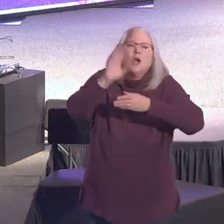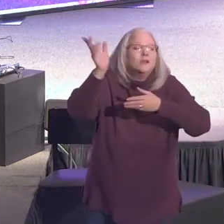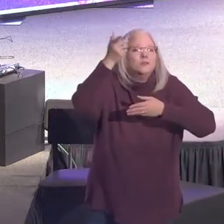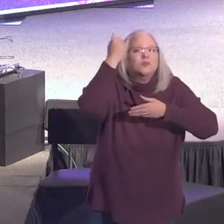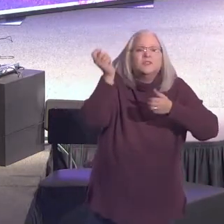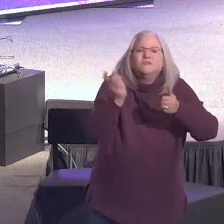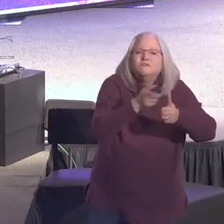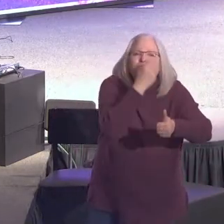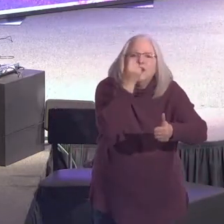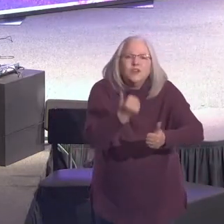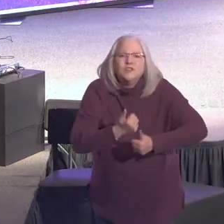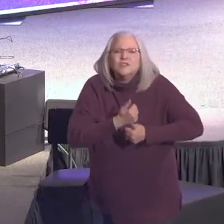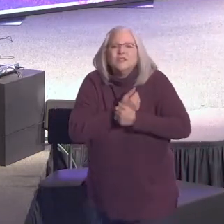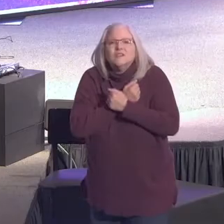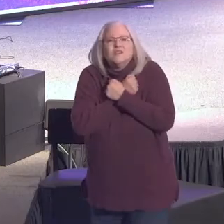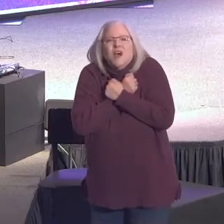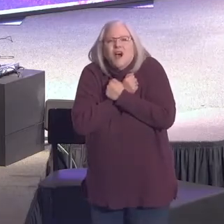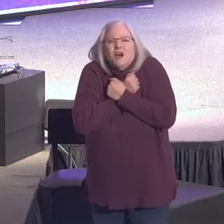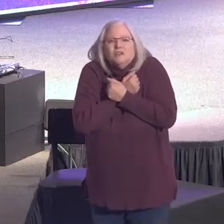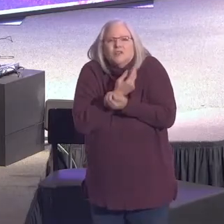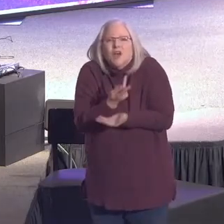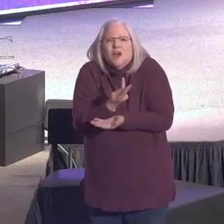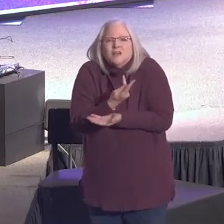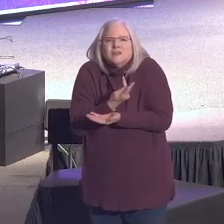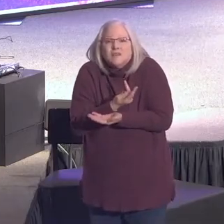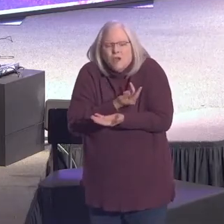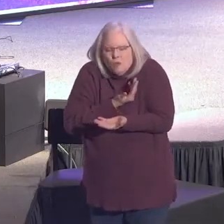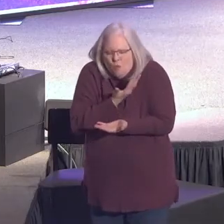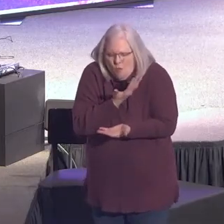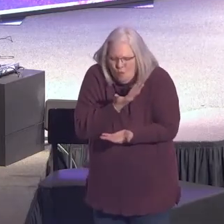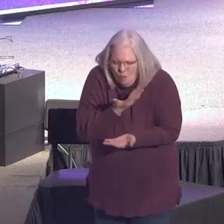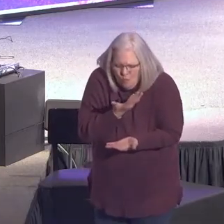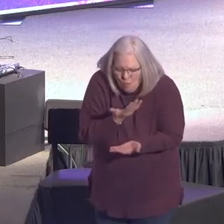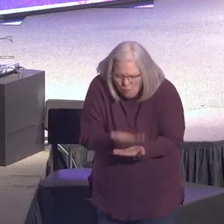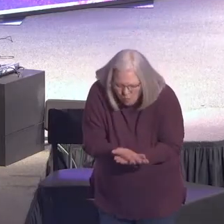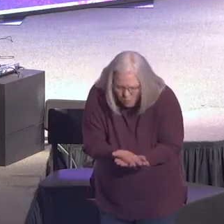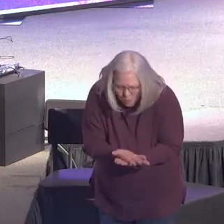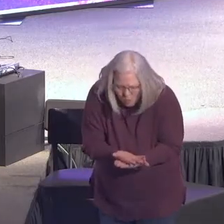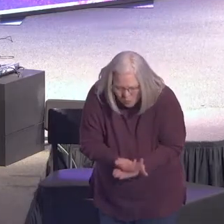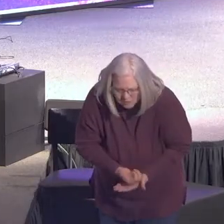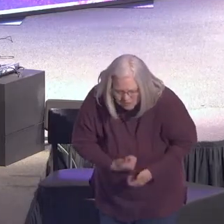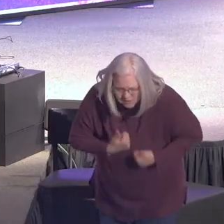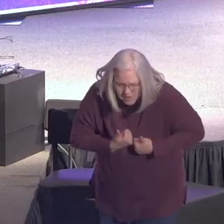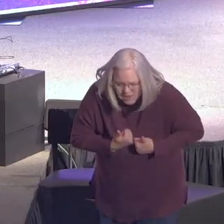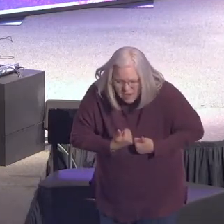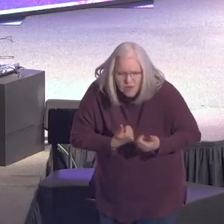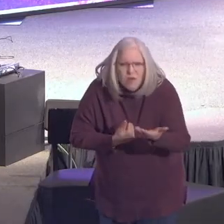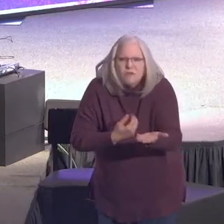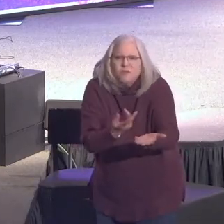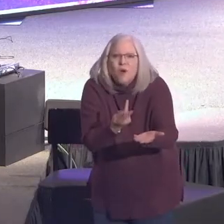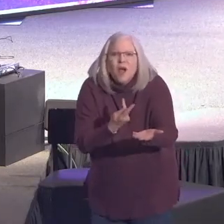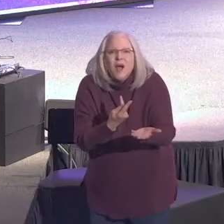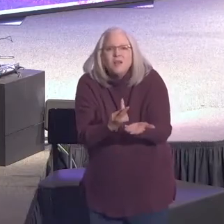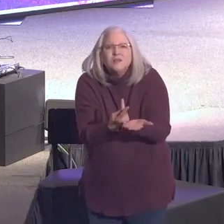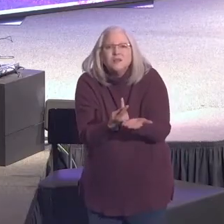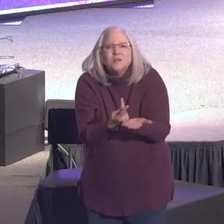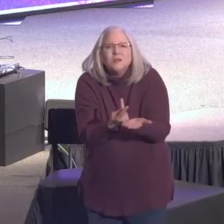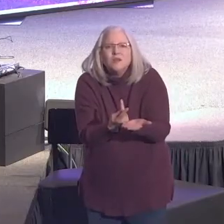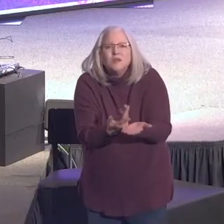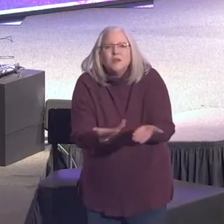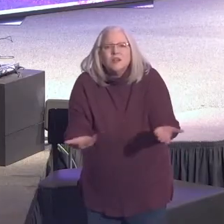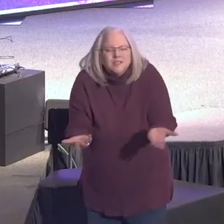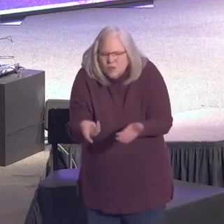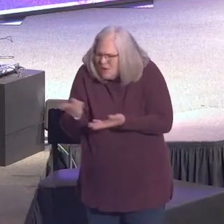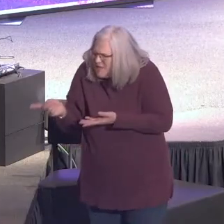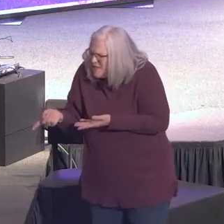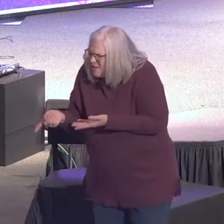loved us and laid his life down for us. And so, you know, as a punctuation to this